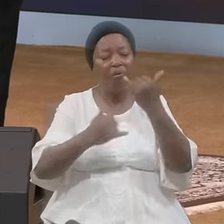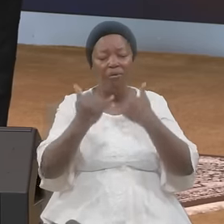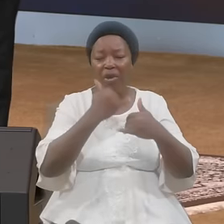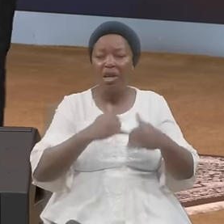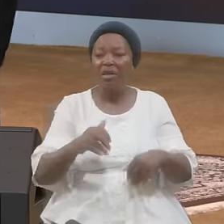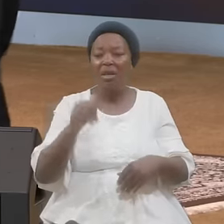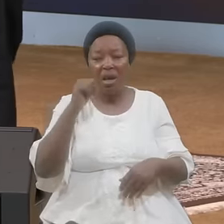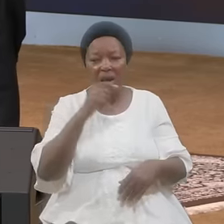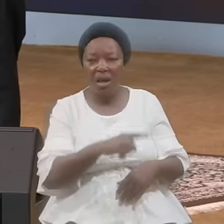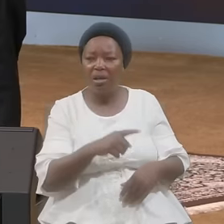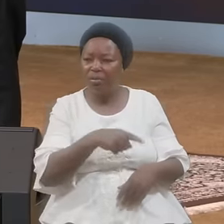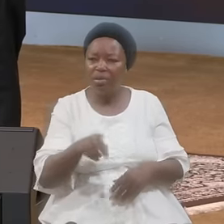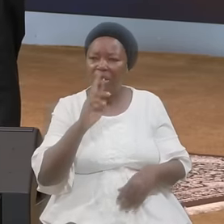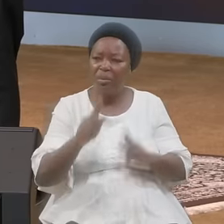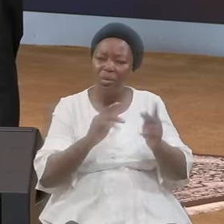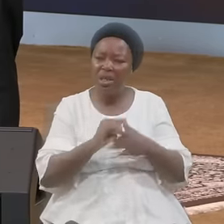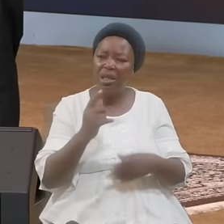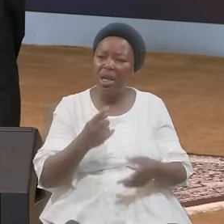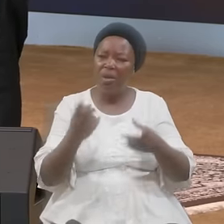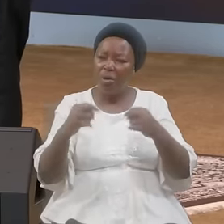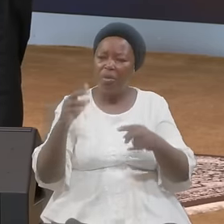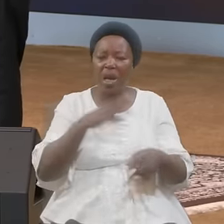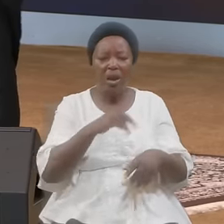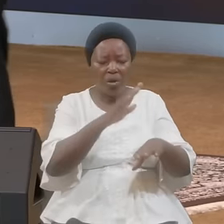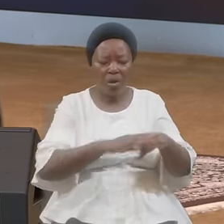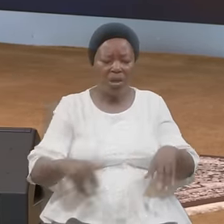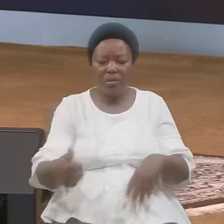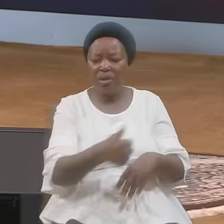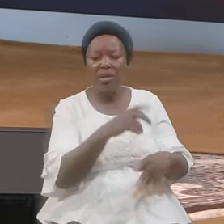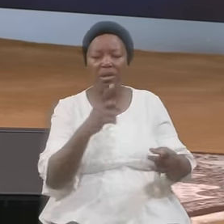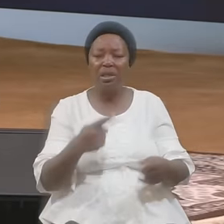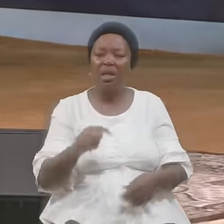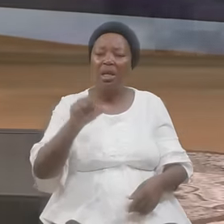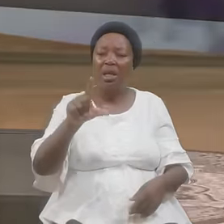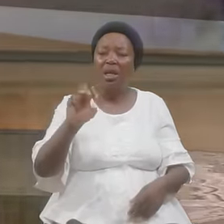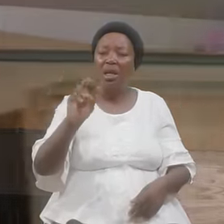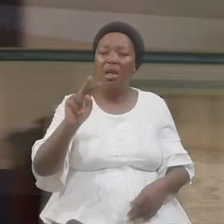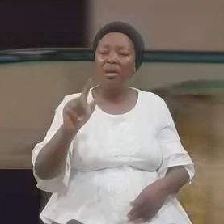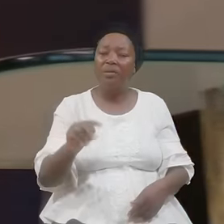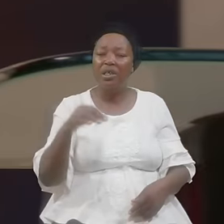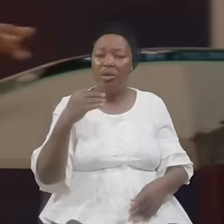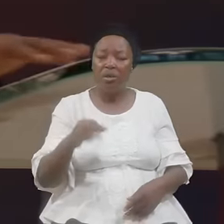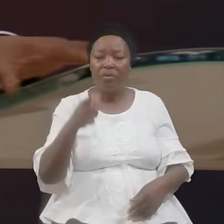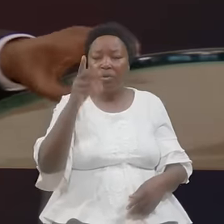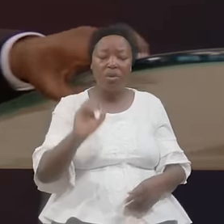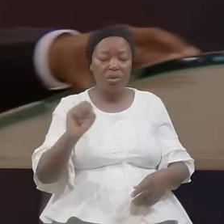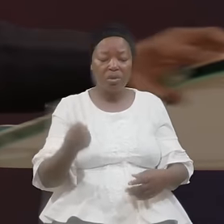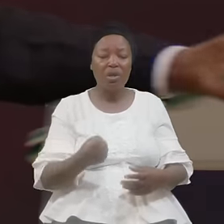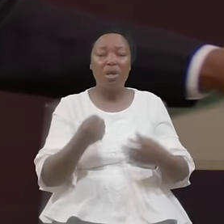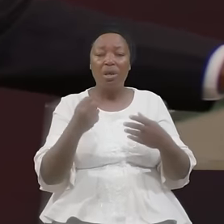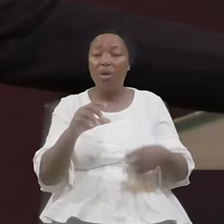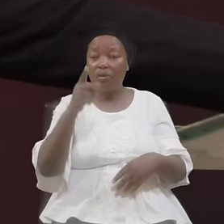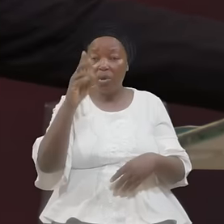People That Are Calling Themselves The Levites Of God Today And Yet They Do Not Have